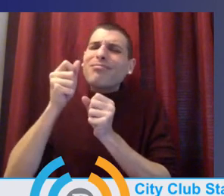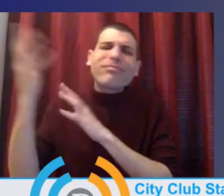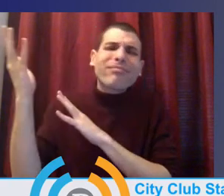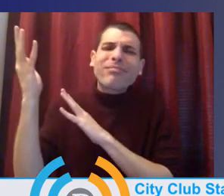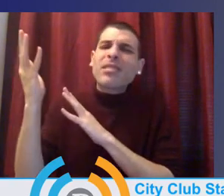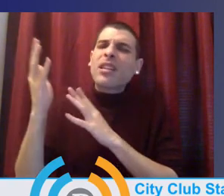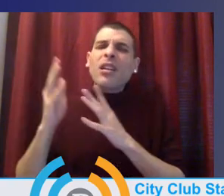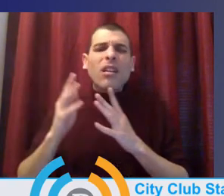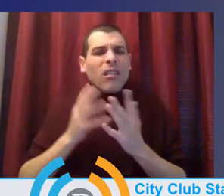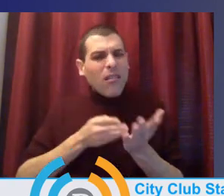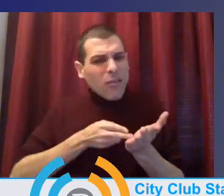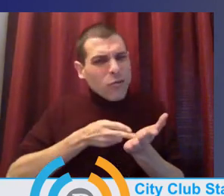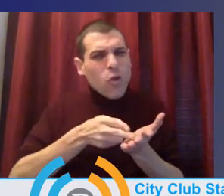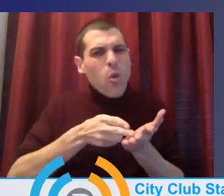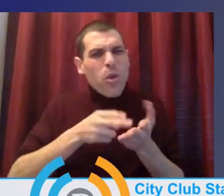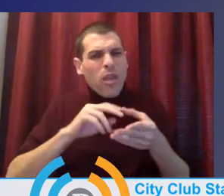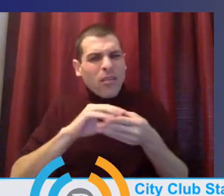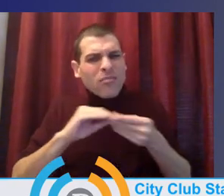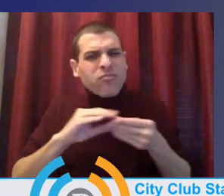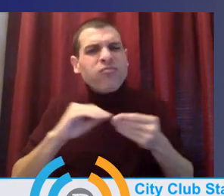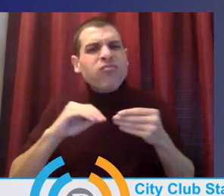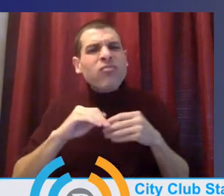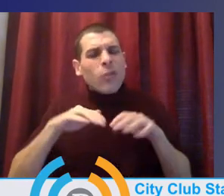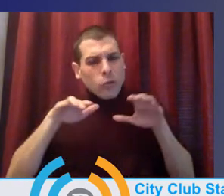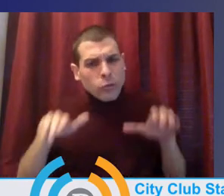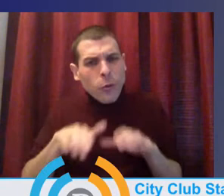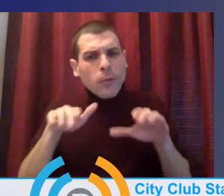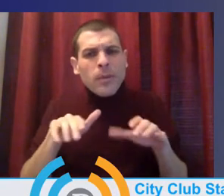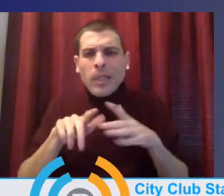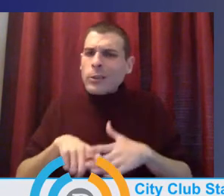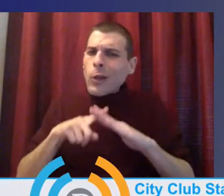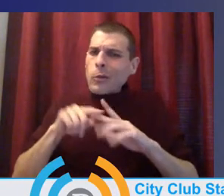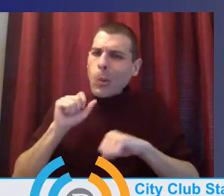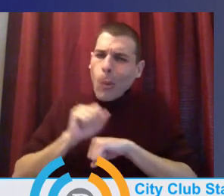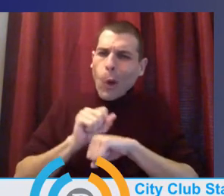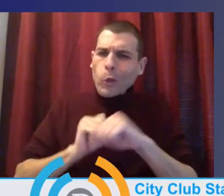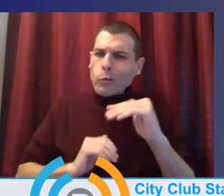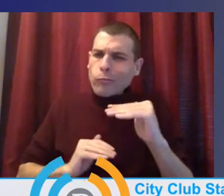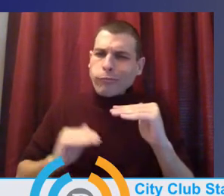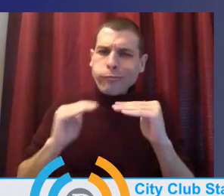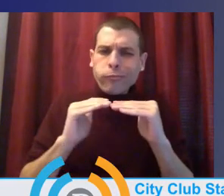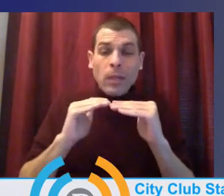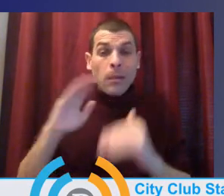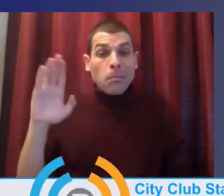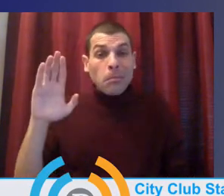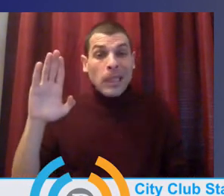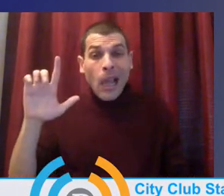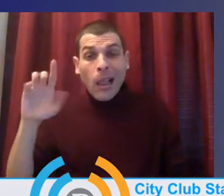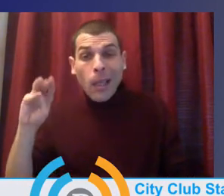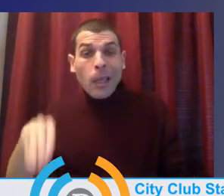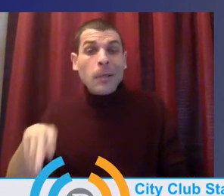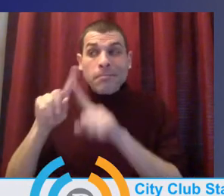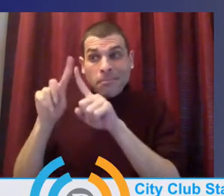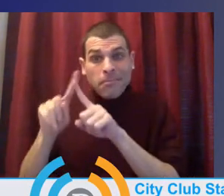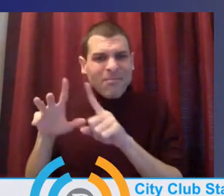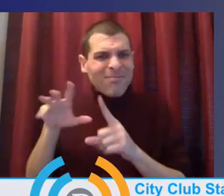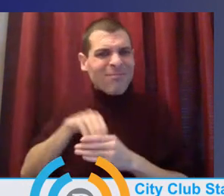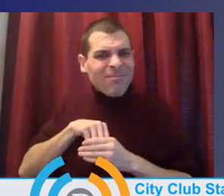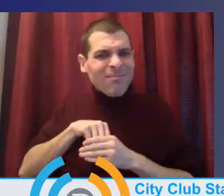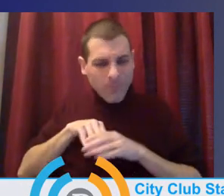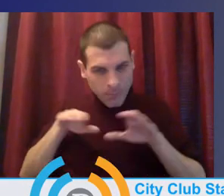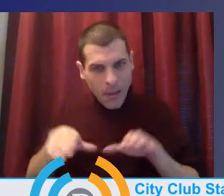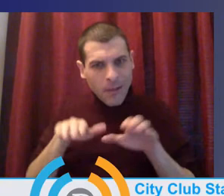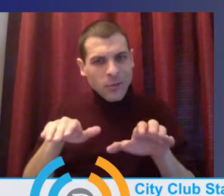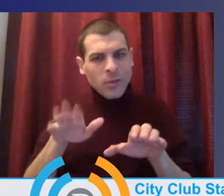and an espoused commitment to racial equity and social justice and black lives matters. But as a superintendent, uh, what rich opportunities we